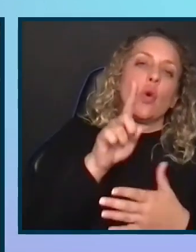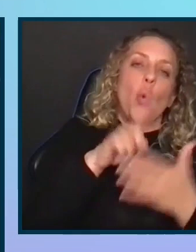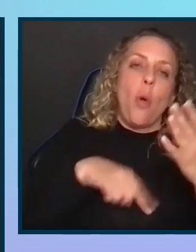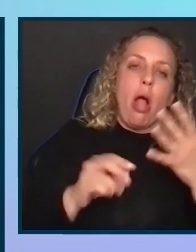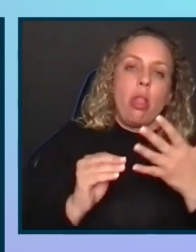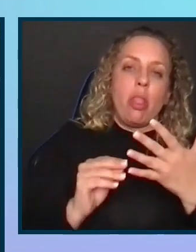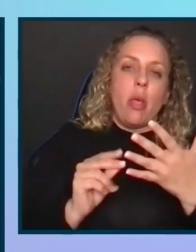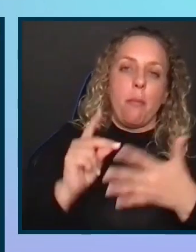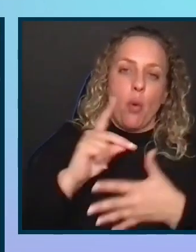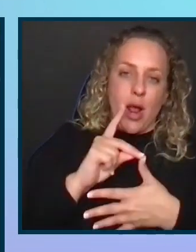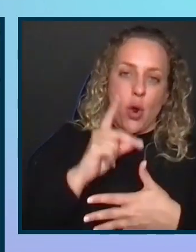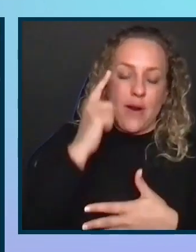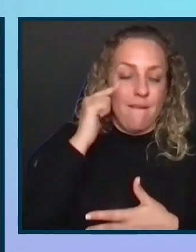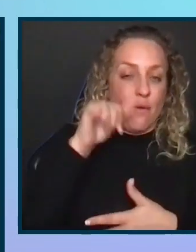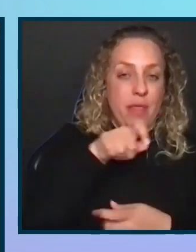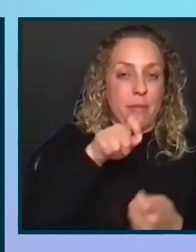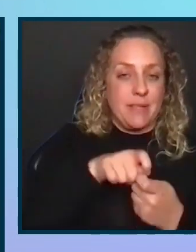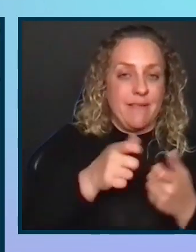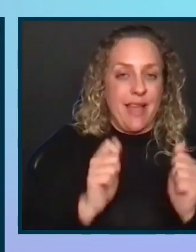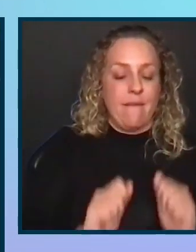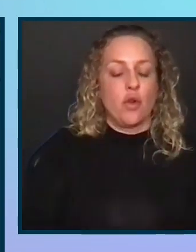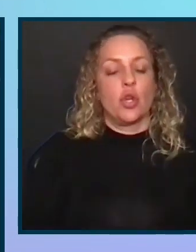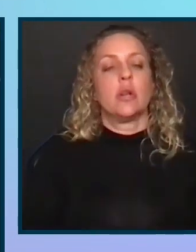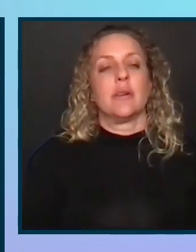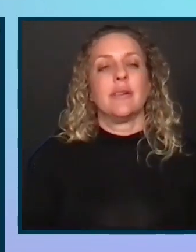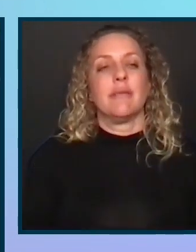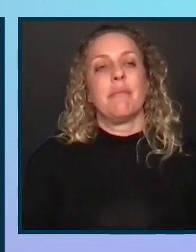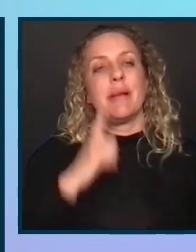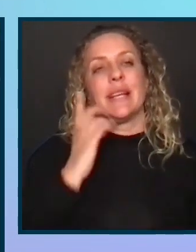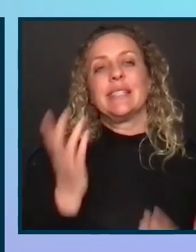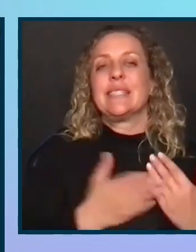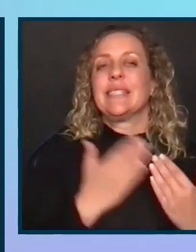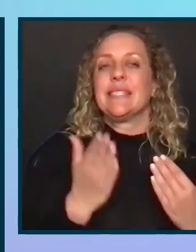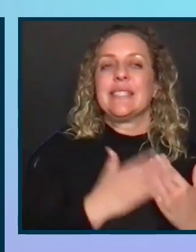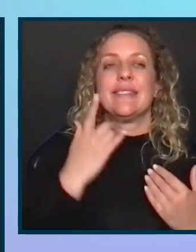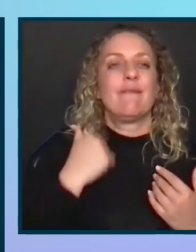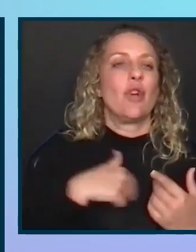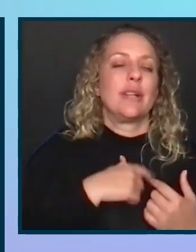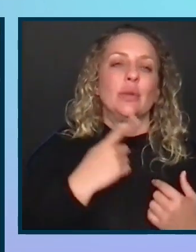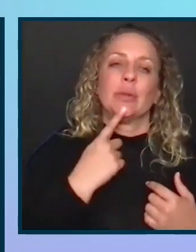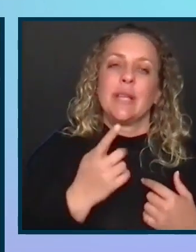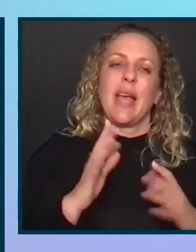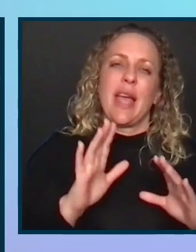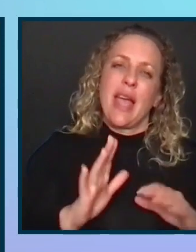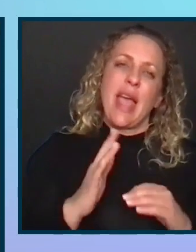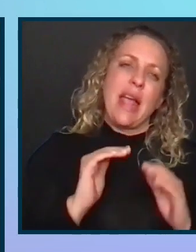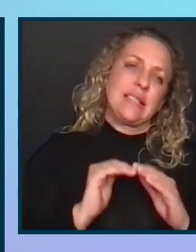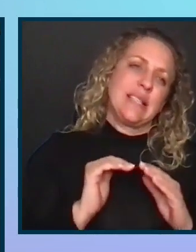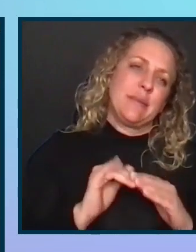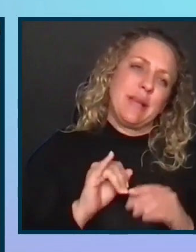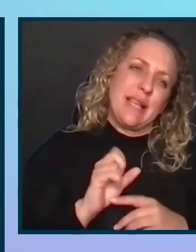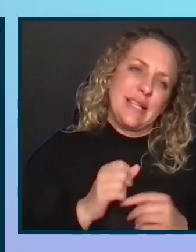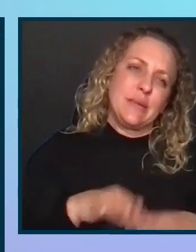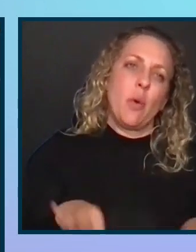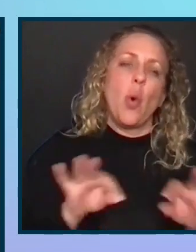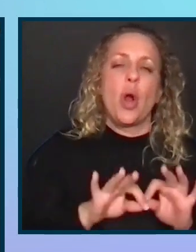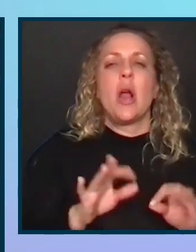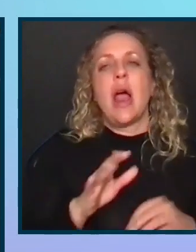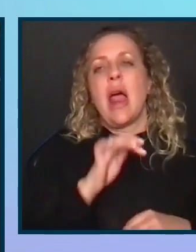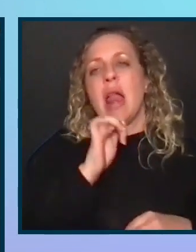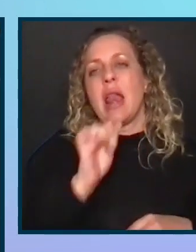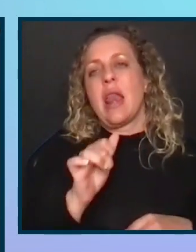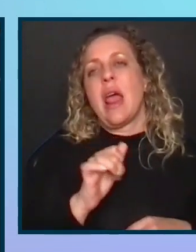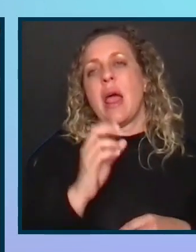is for that particular effort. Because it's easy for us to say, hey, accessibility is important and